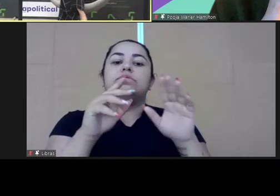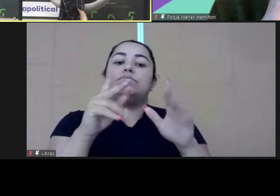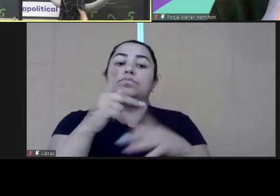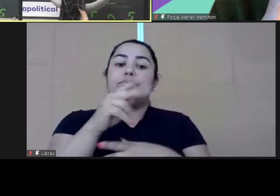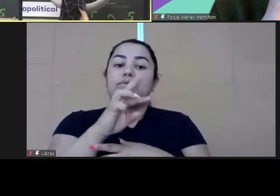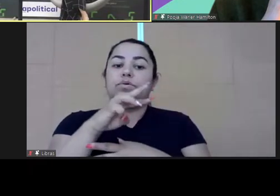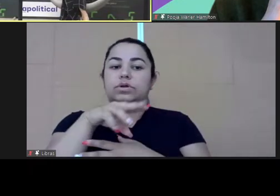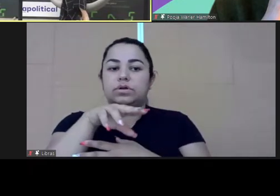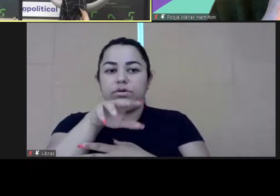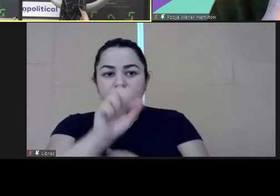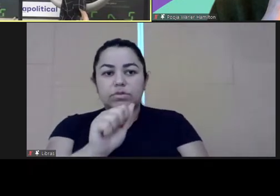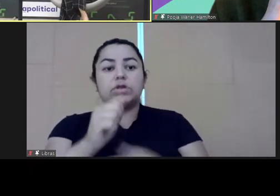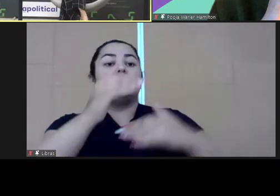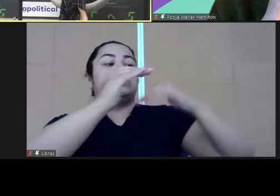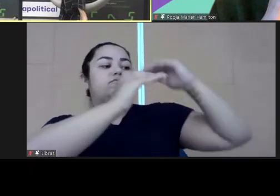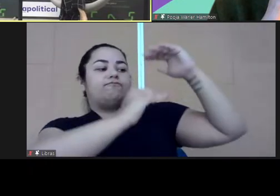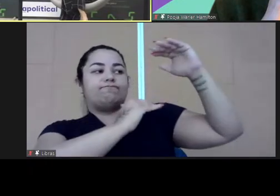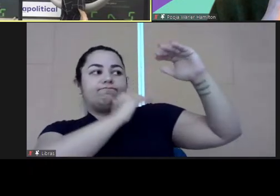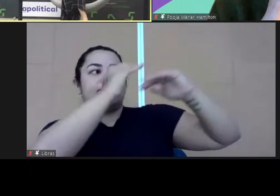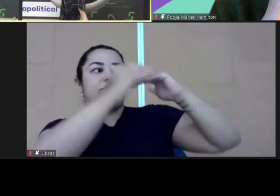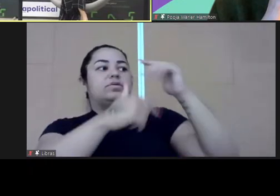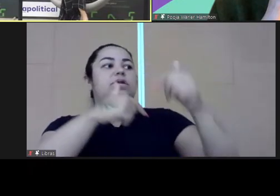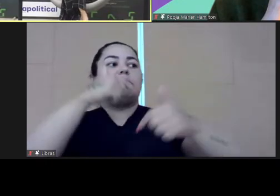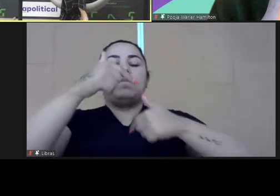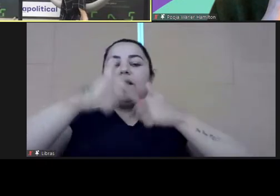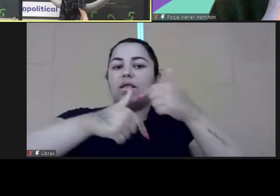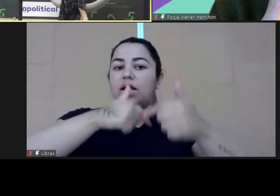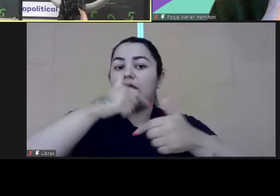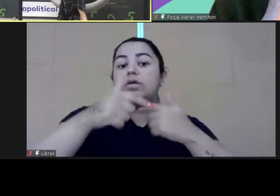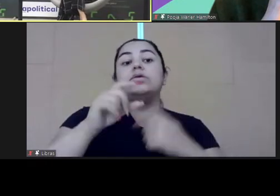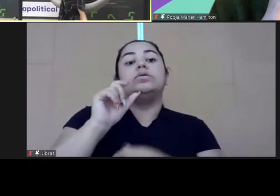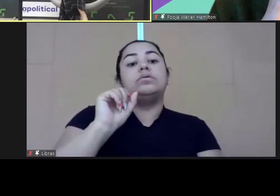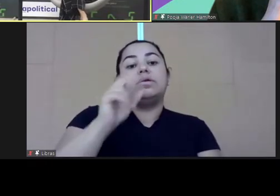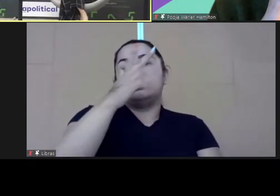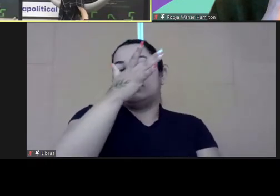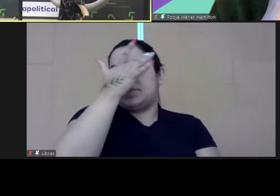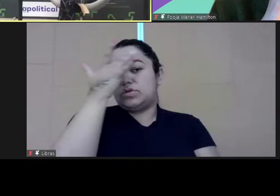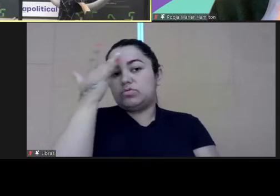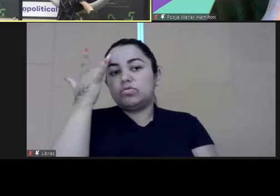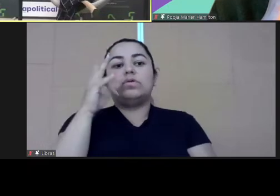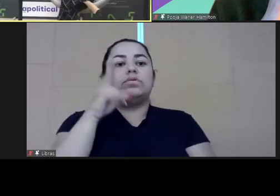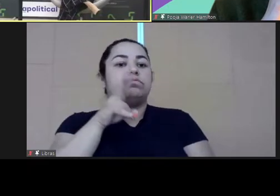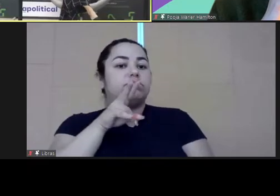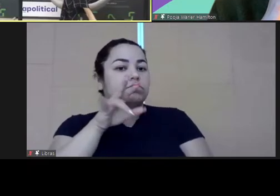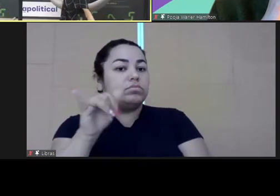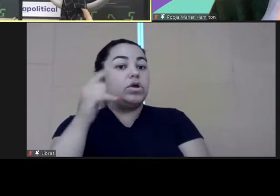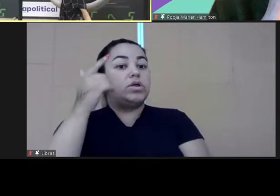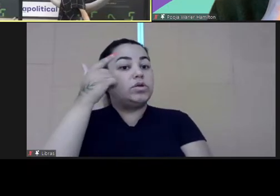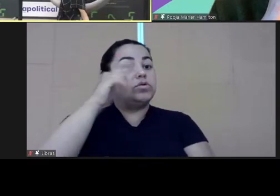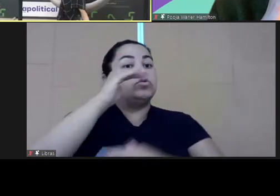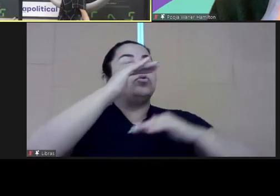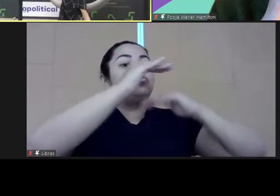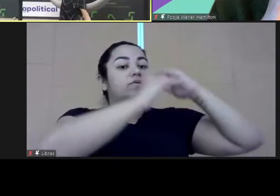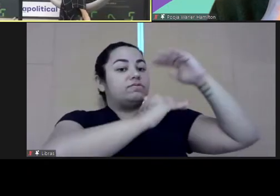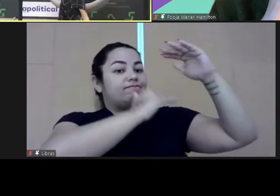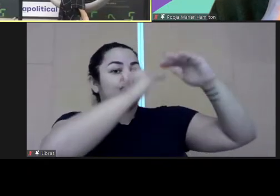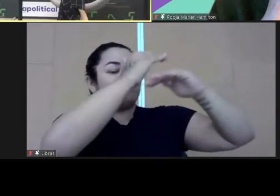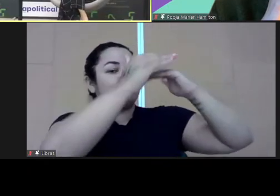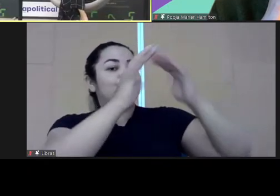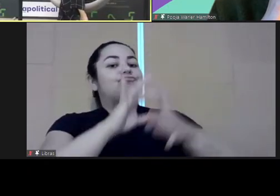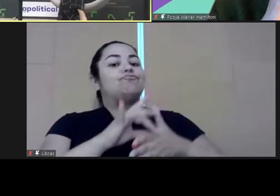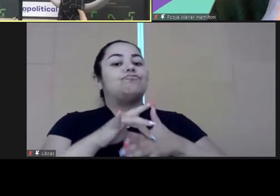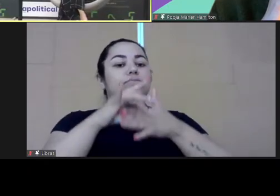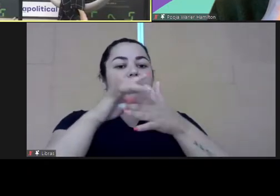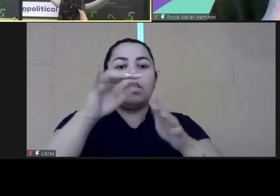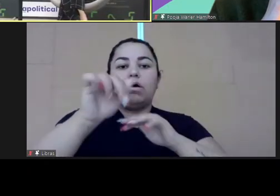we have programs that reflect and also work with the idea that people are only going to